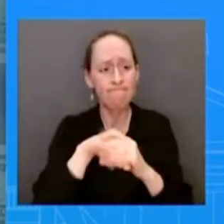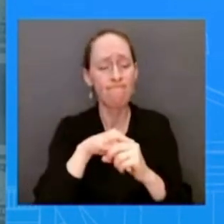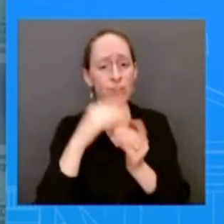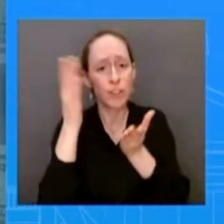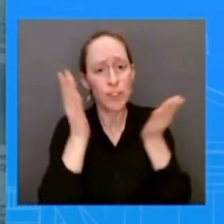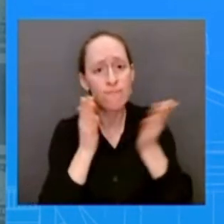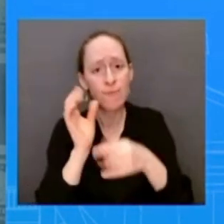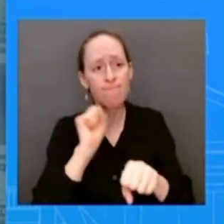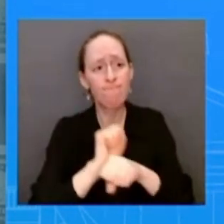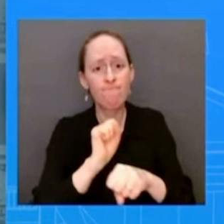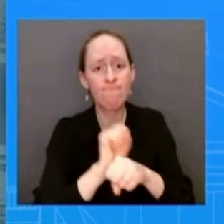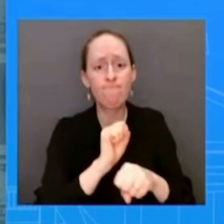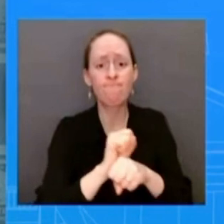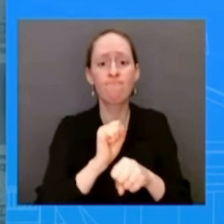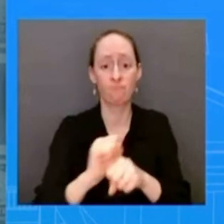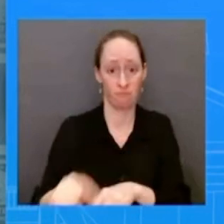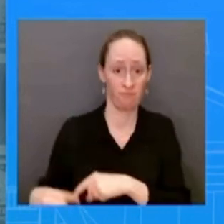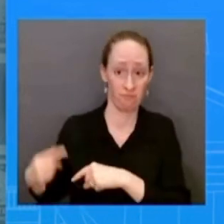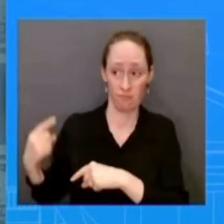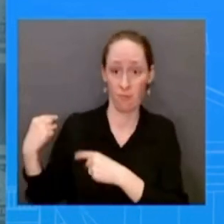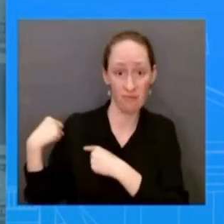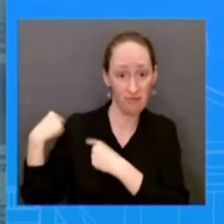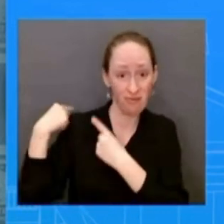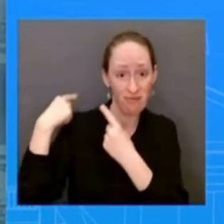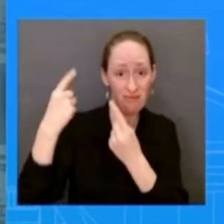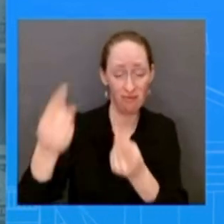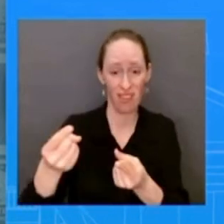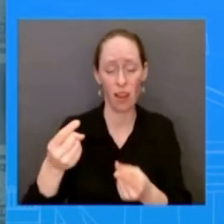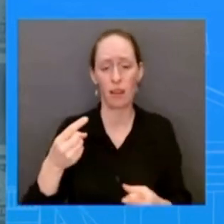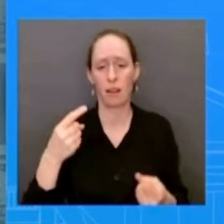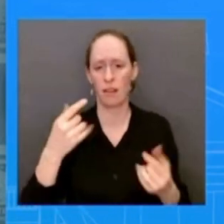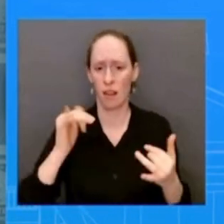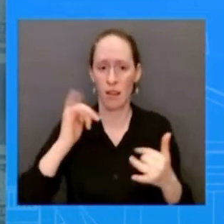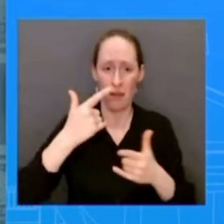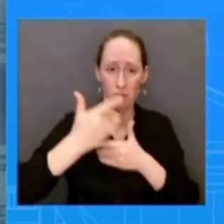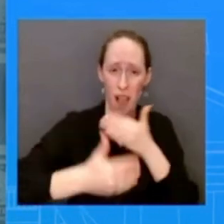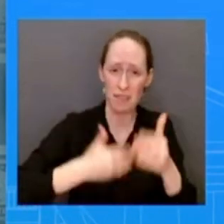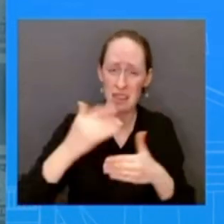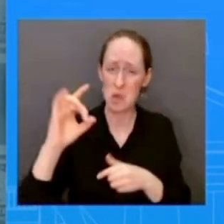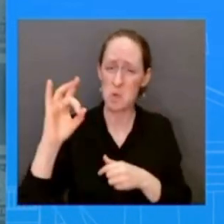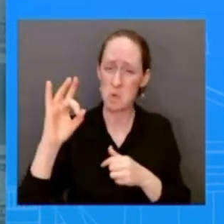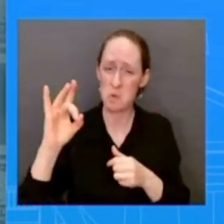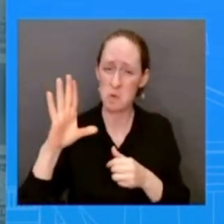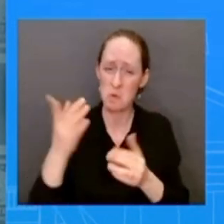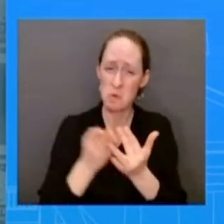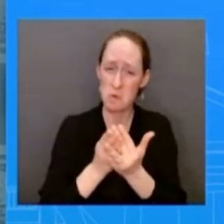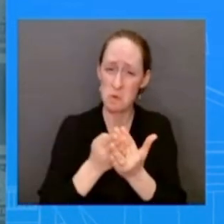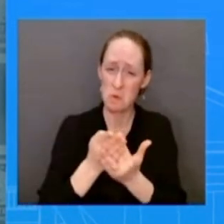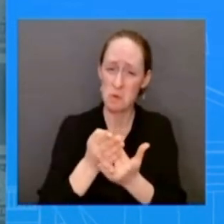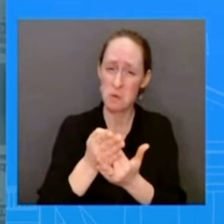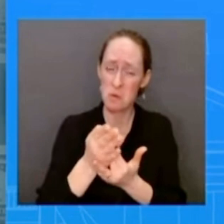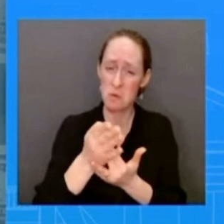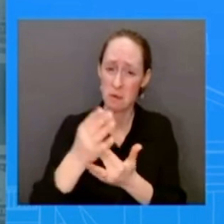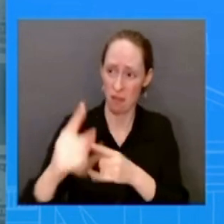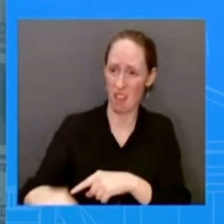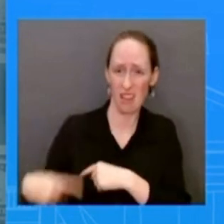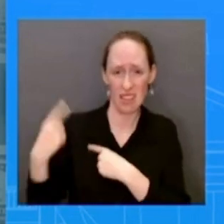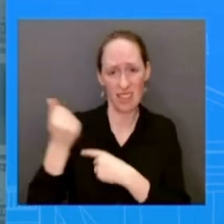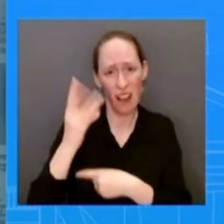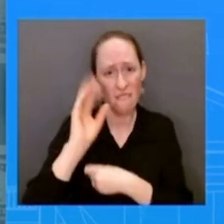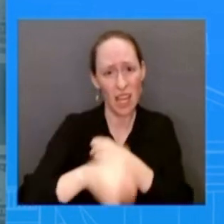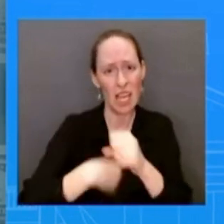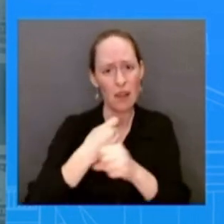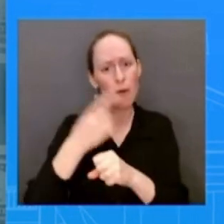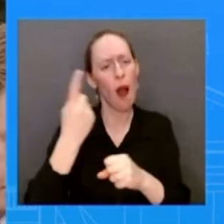she was going through the process but also the last several years uh as a national uh public advocate on behalf of american consumers